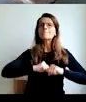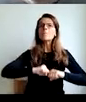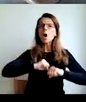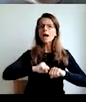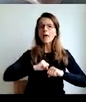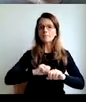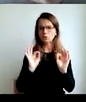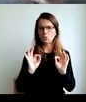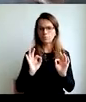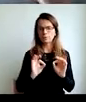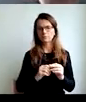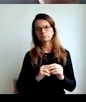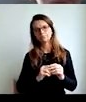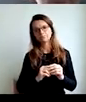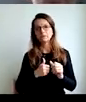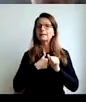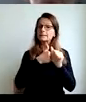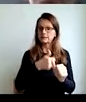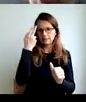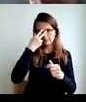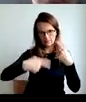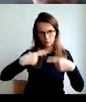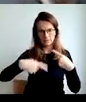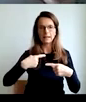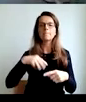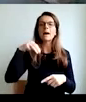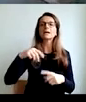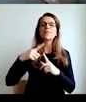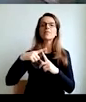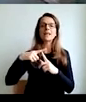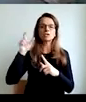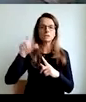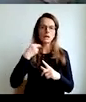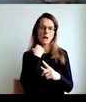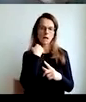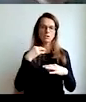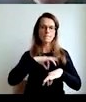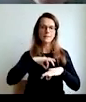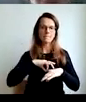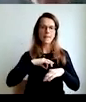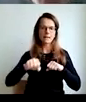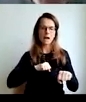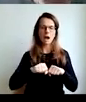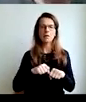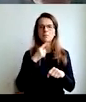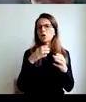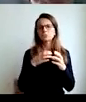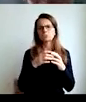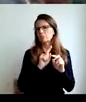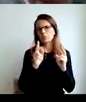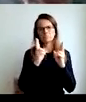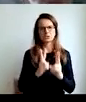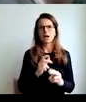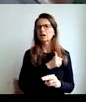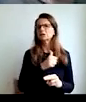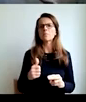and the greed is good, and the policy followed Margaret Thatcher with her statement, and you know there is no